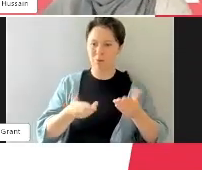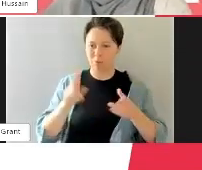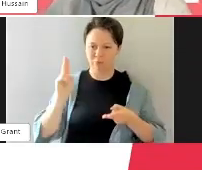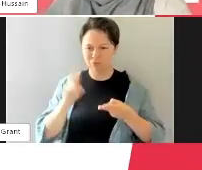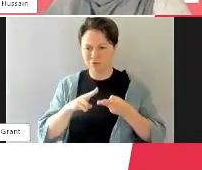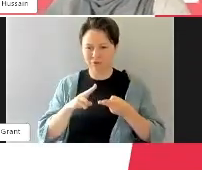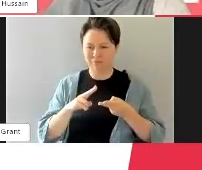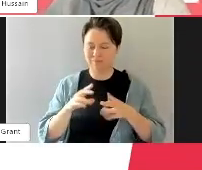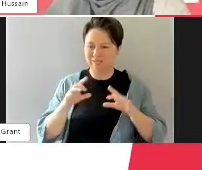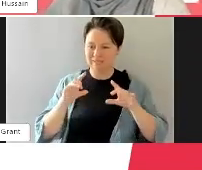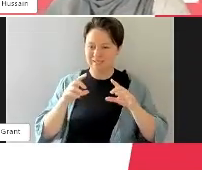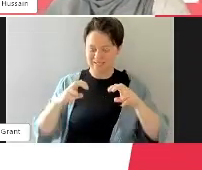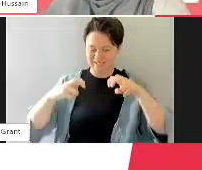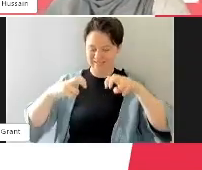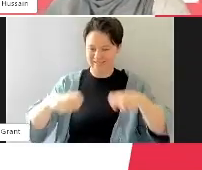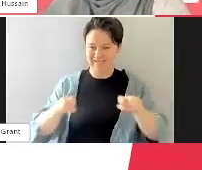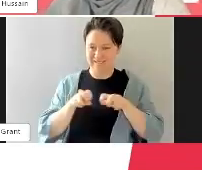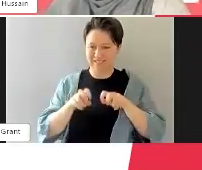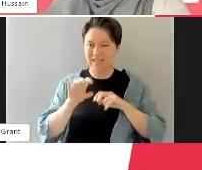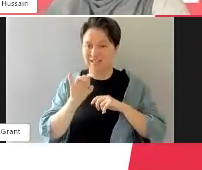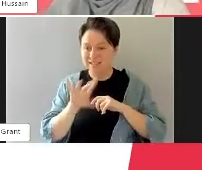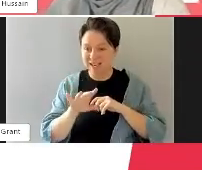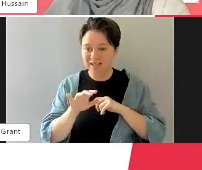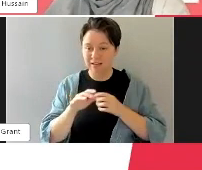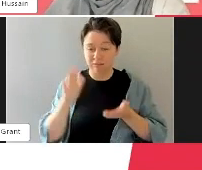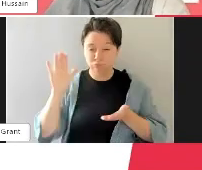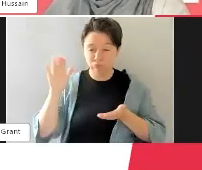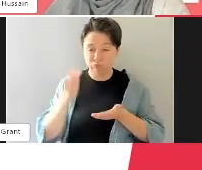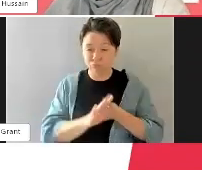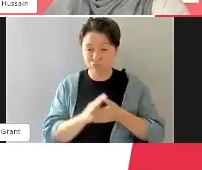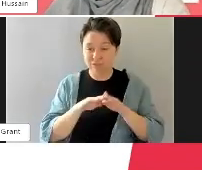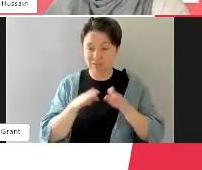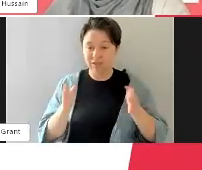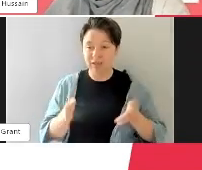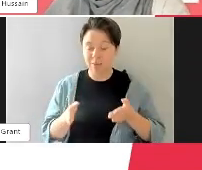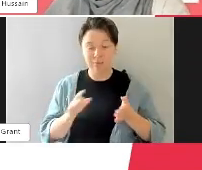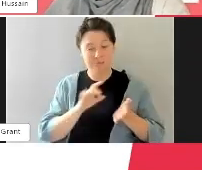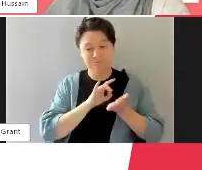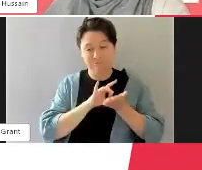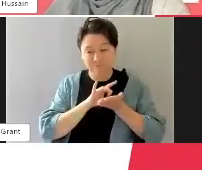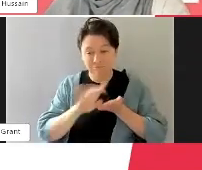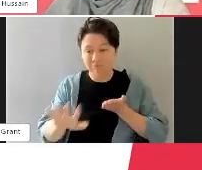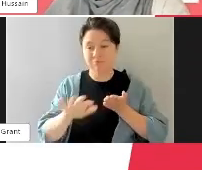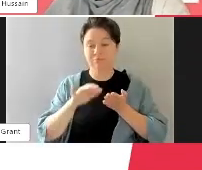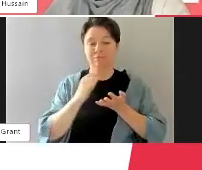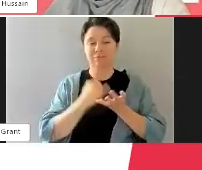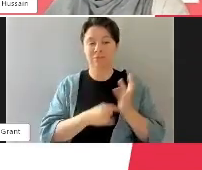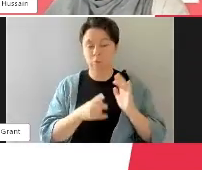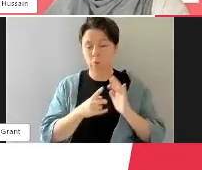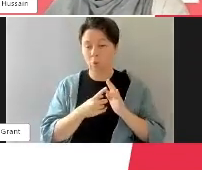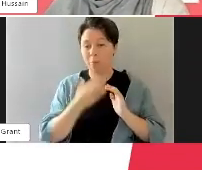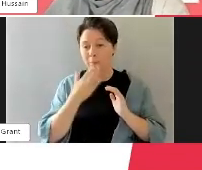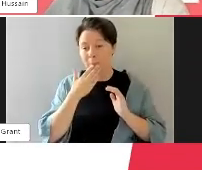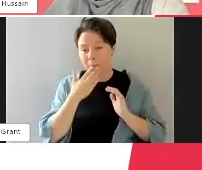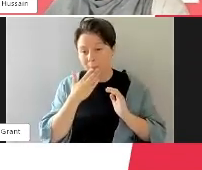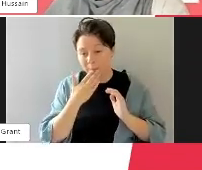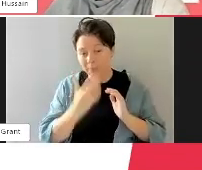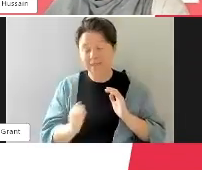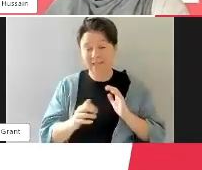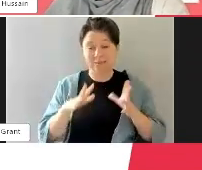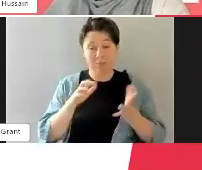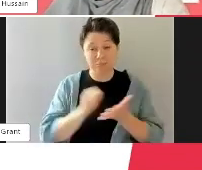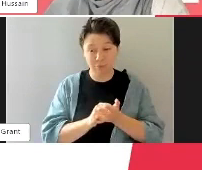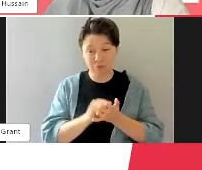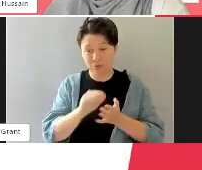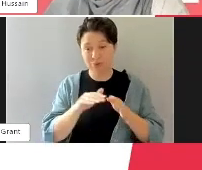definitely get a set of 10. There's not many, um, tables left. I understand they're going really, really quickly. So please get those tables,